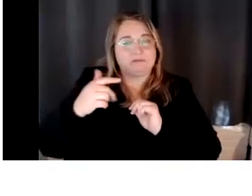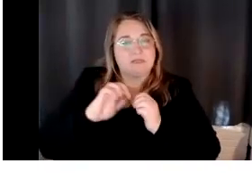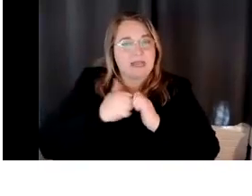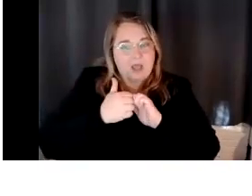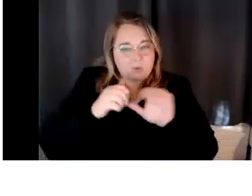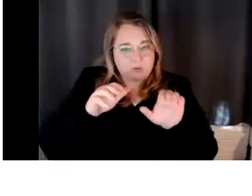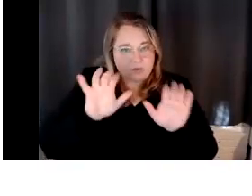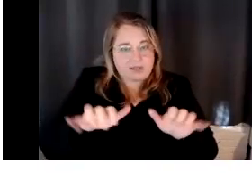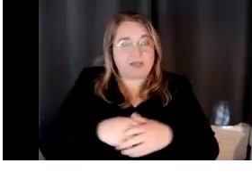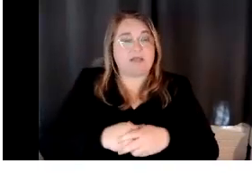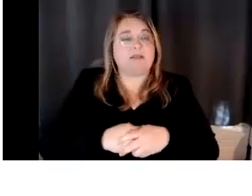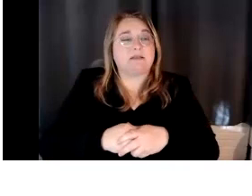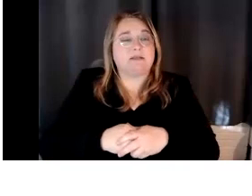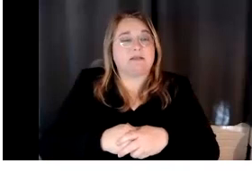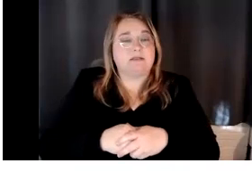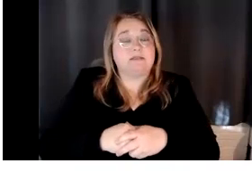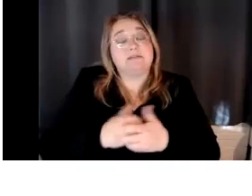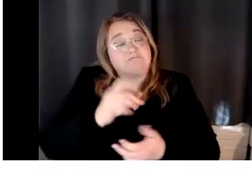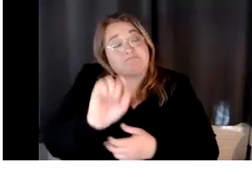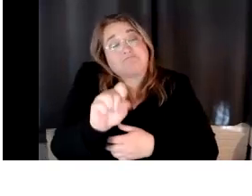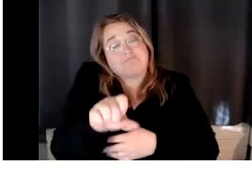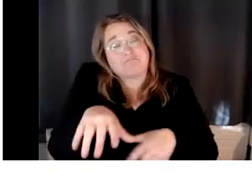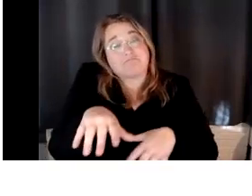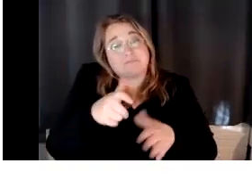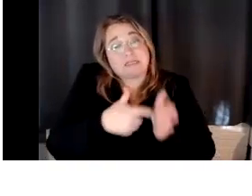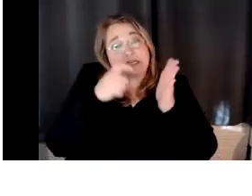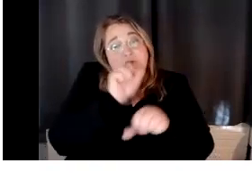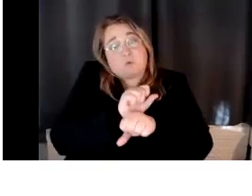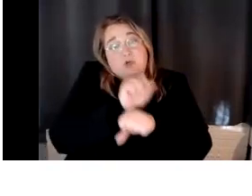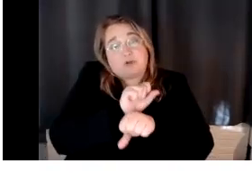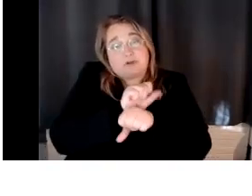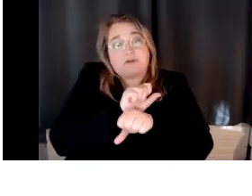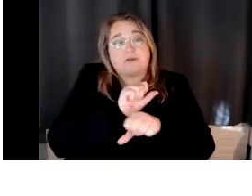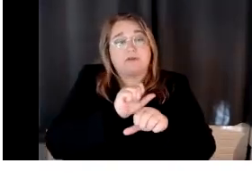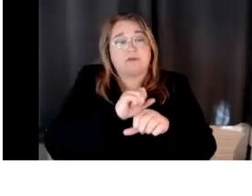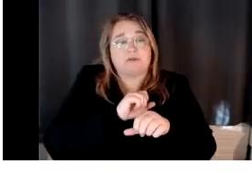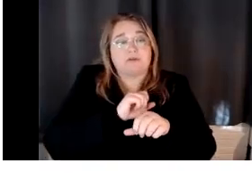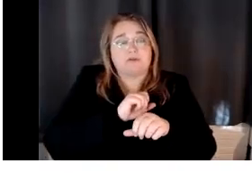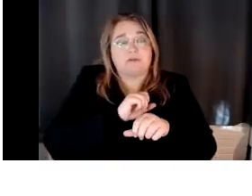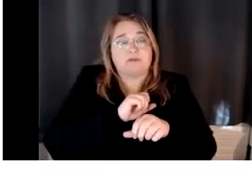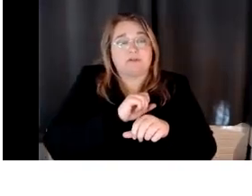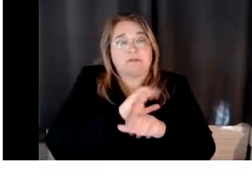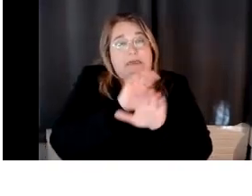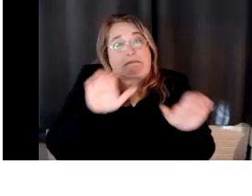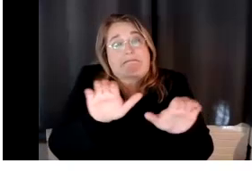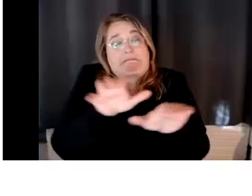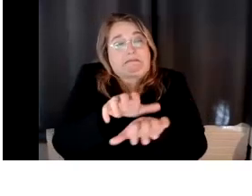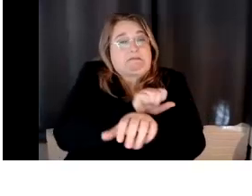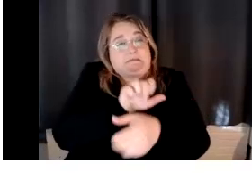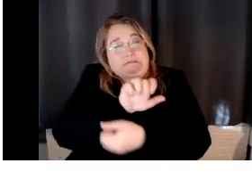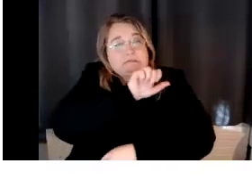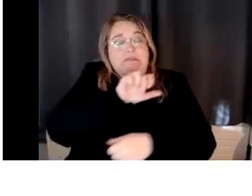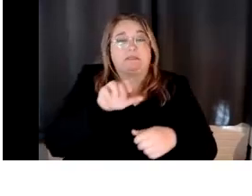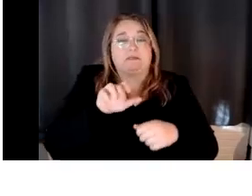but yes, it does take some work to get there, but, um, I just want you to kind of think about that,